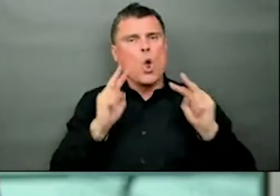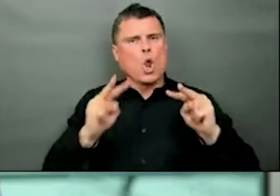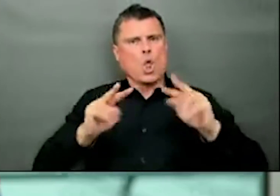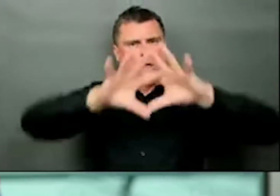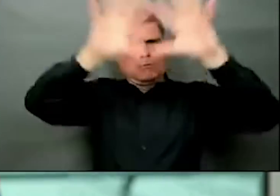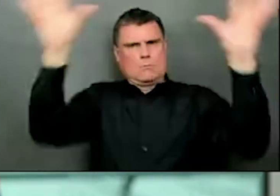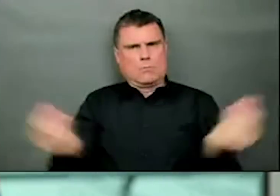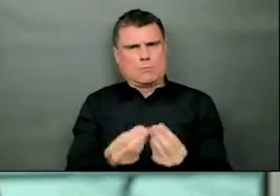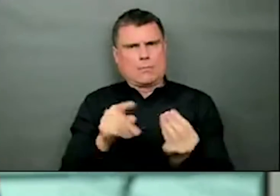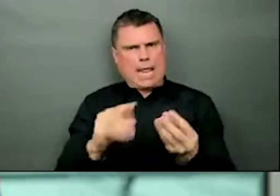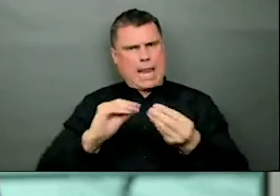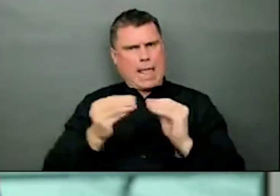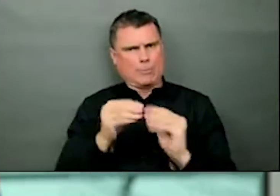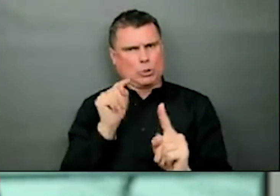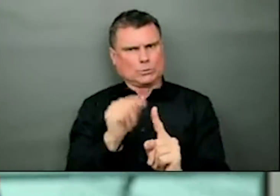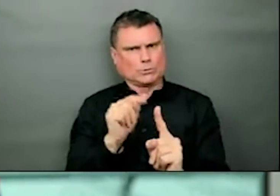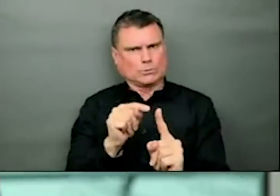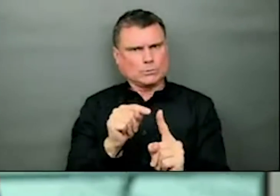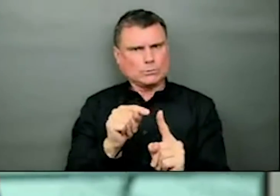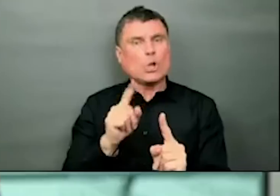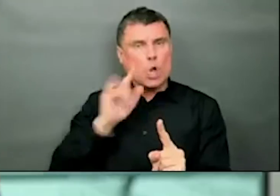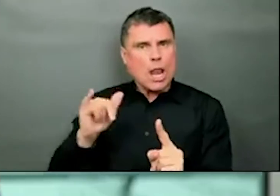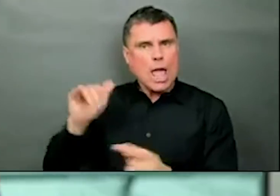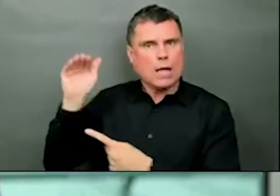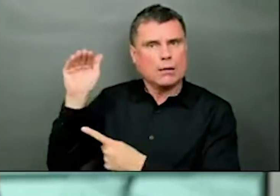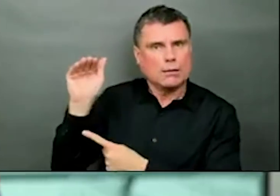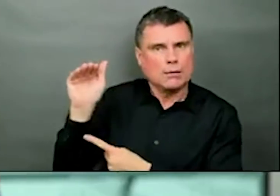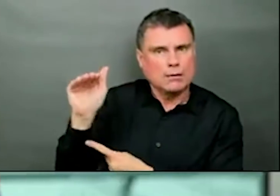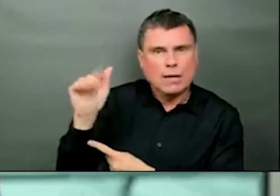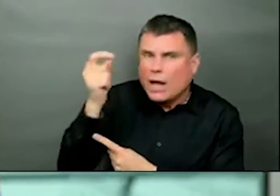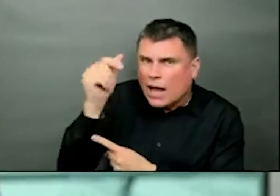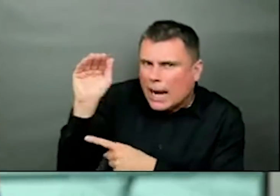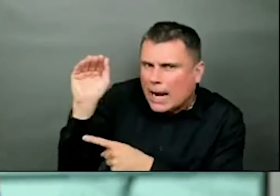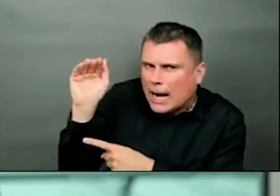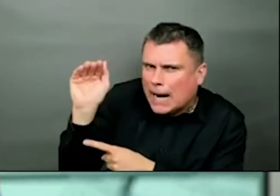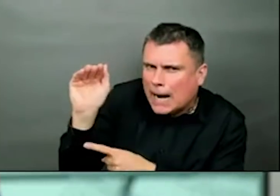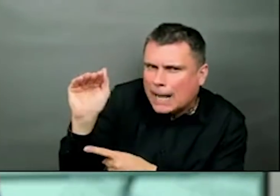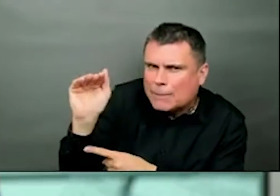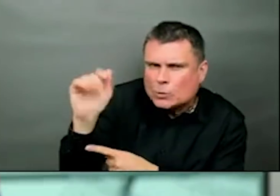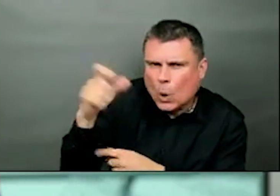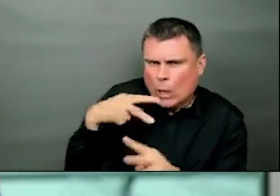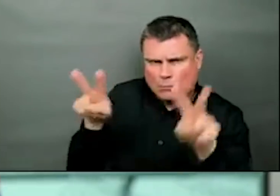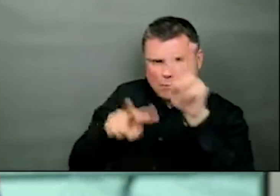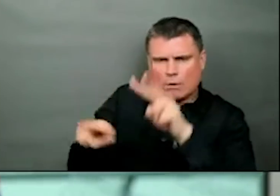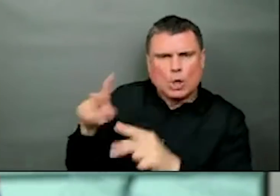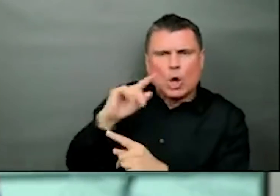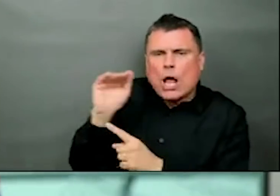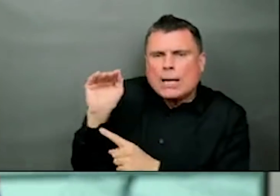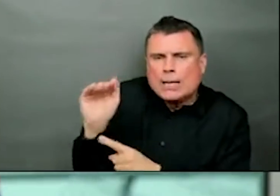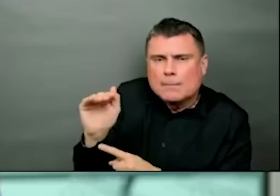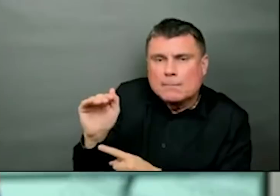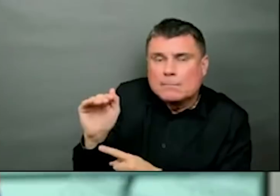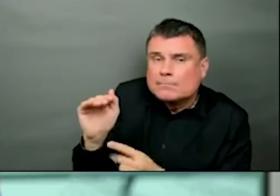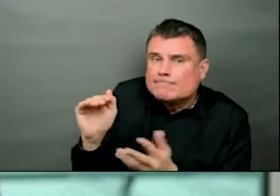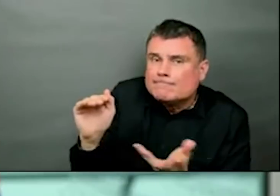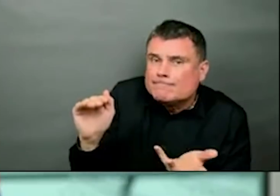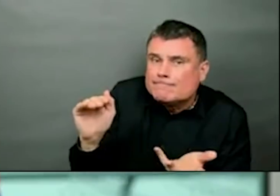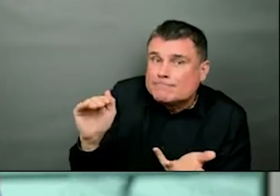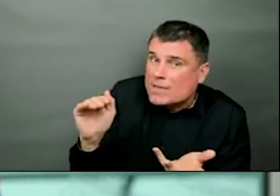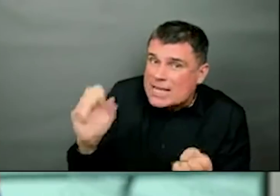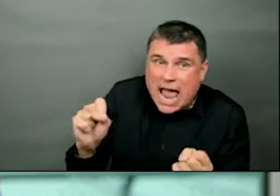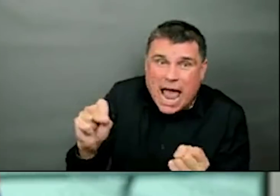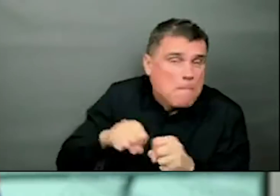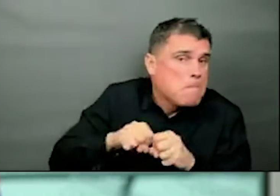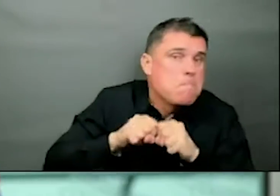means is that there's potential for rapid growth if we're not careful. Again, it has varied